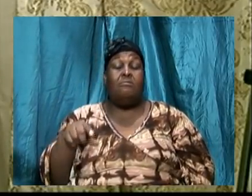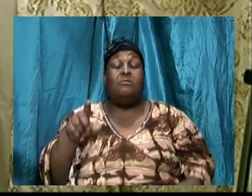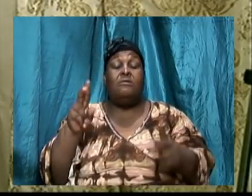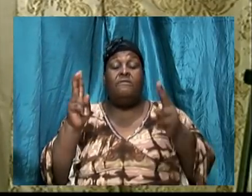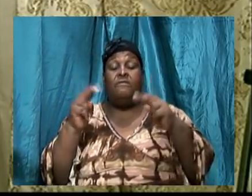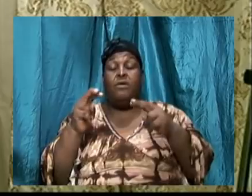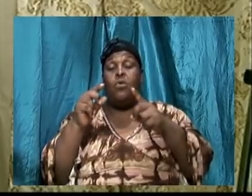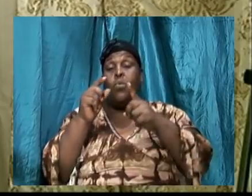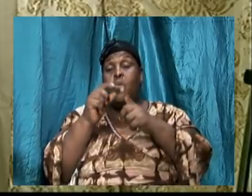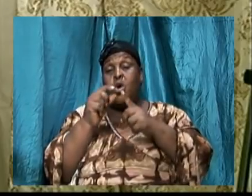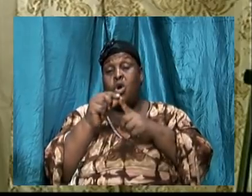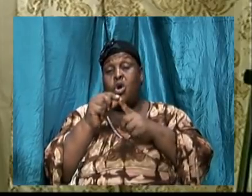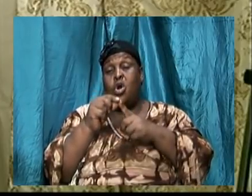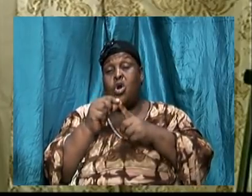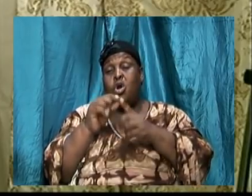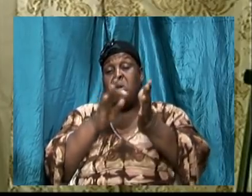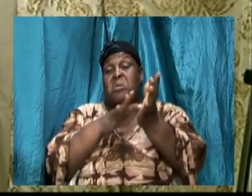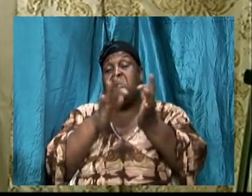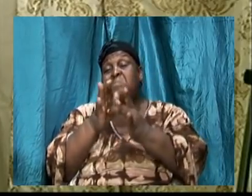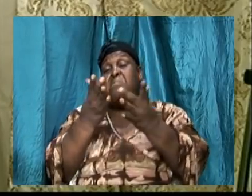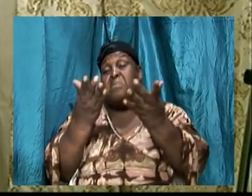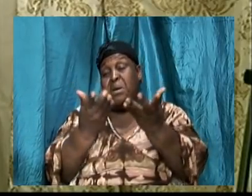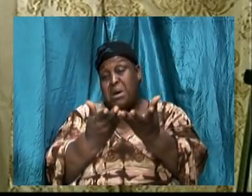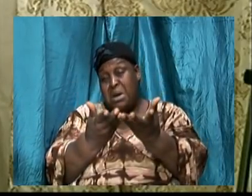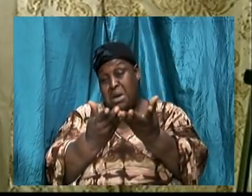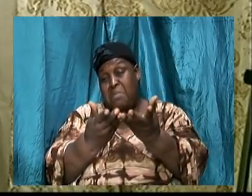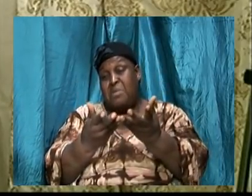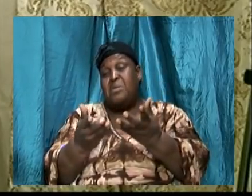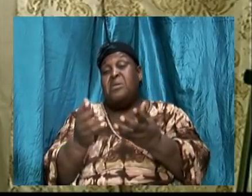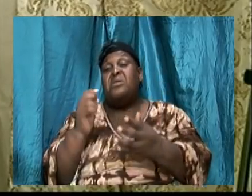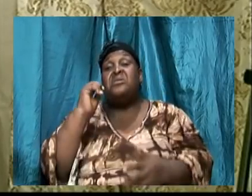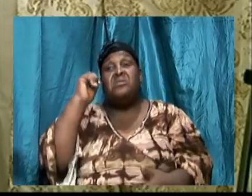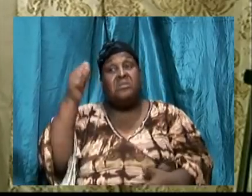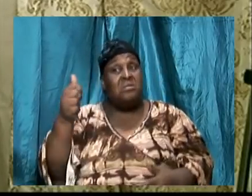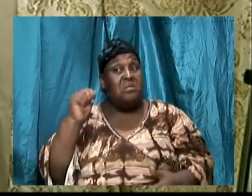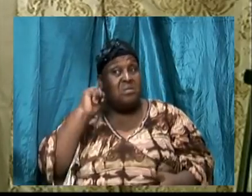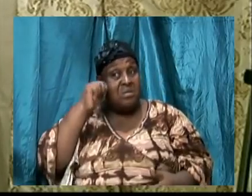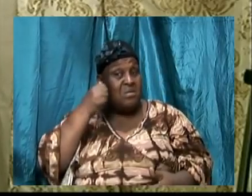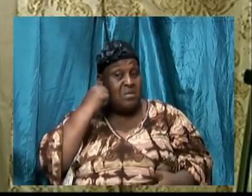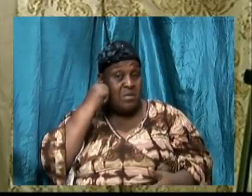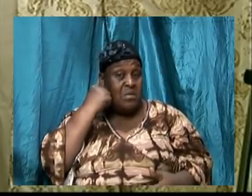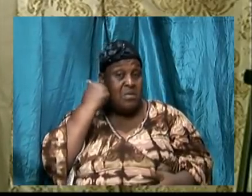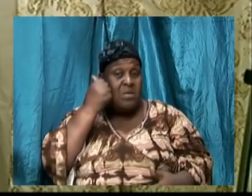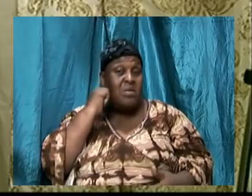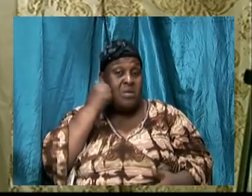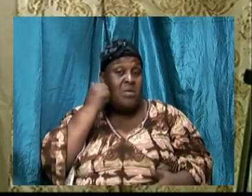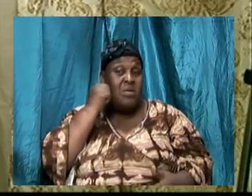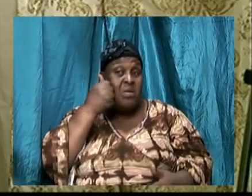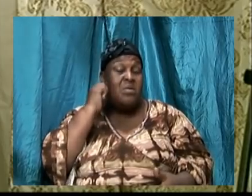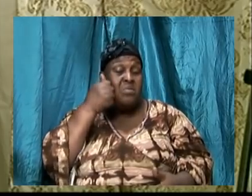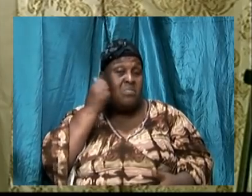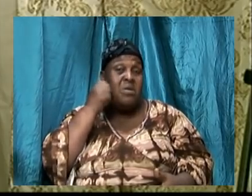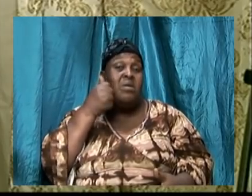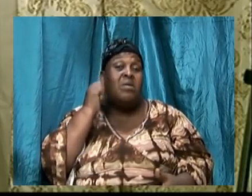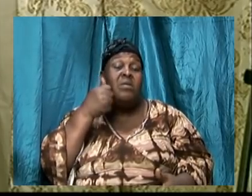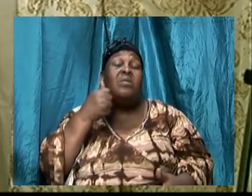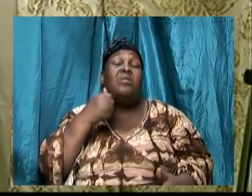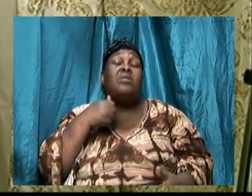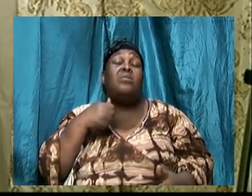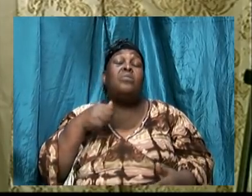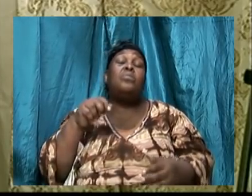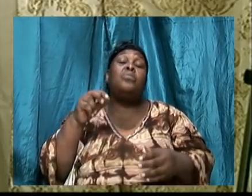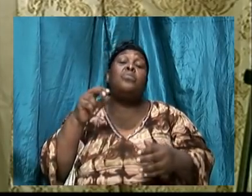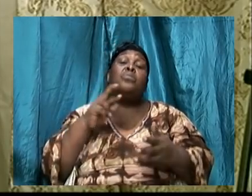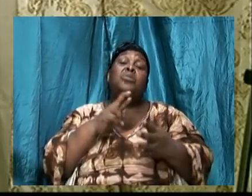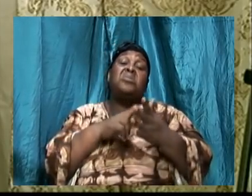that we from time to time, day by day, week by week as we go through different aspects, daily we read,